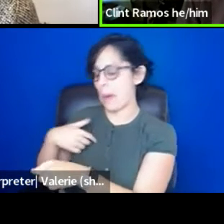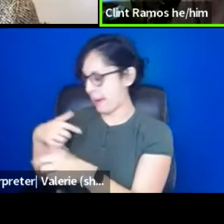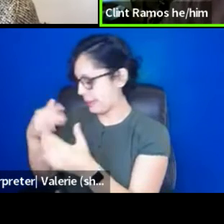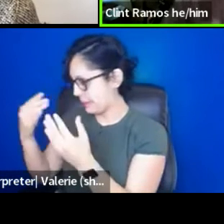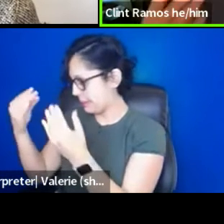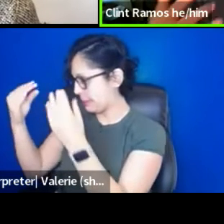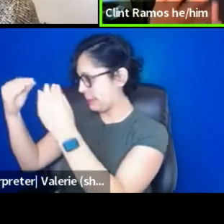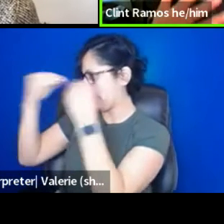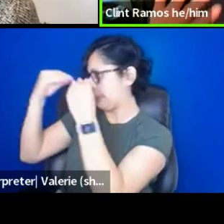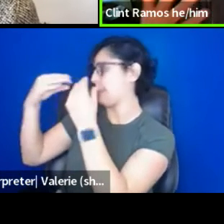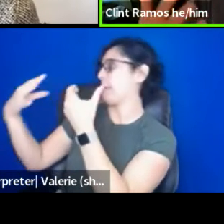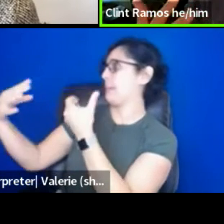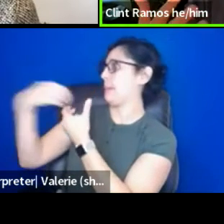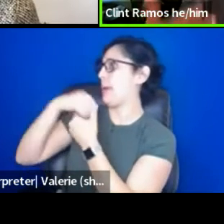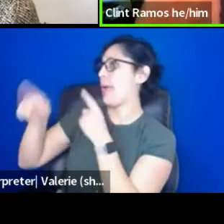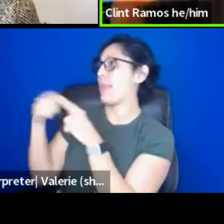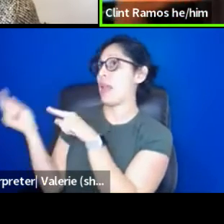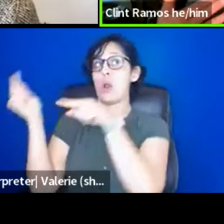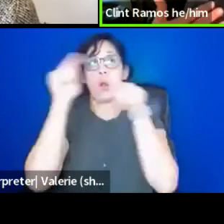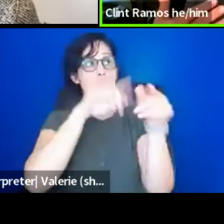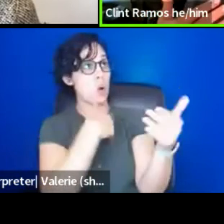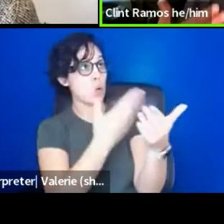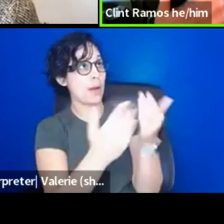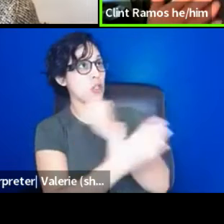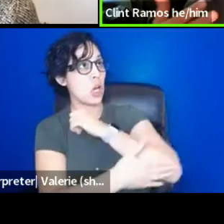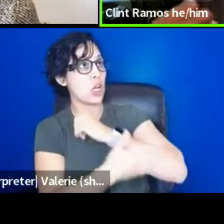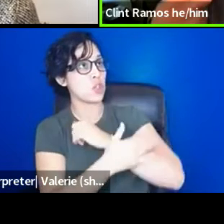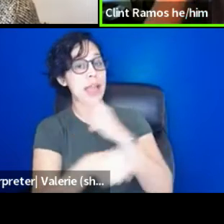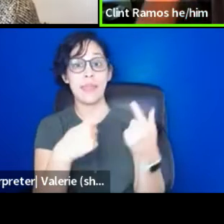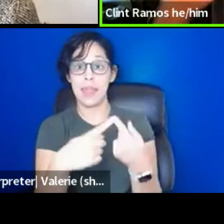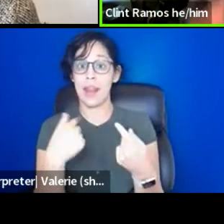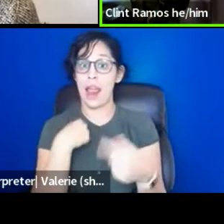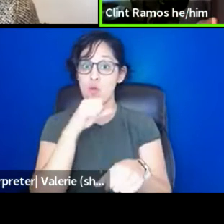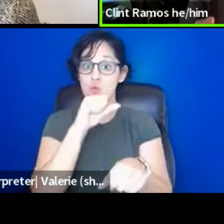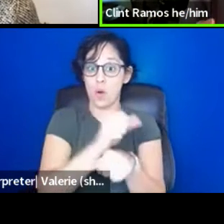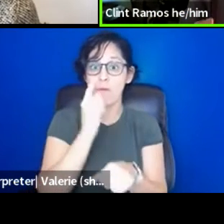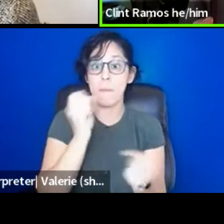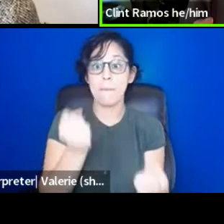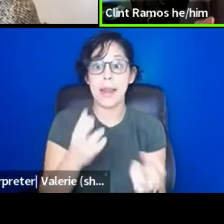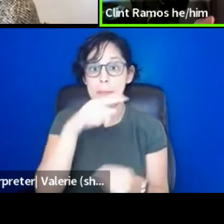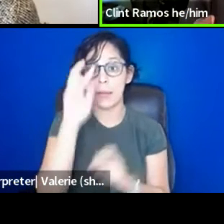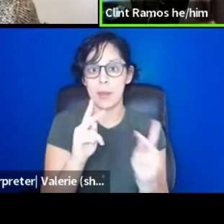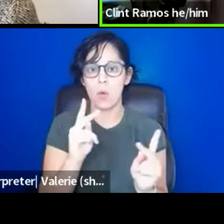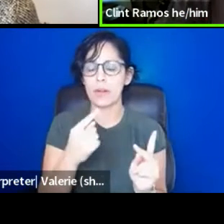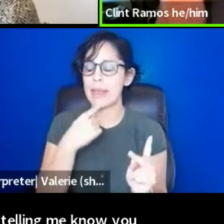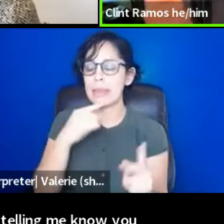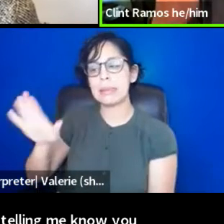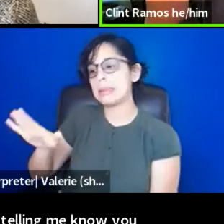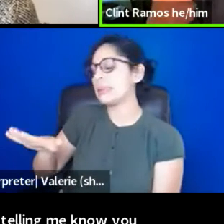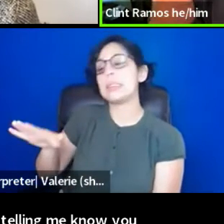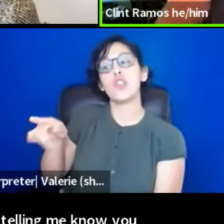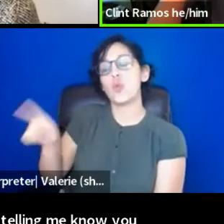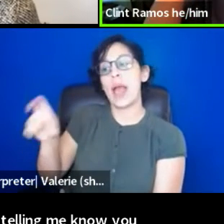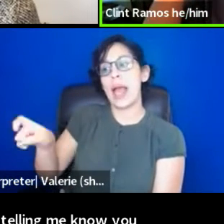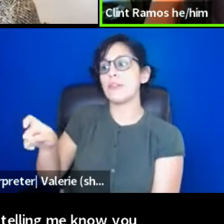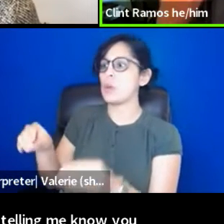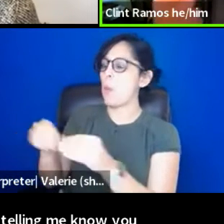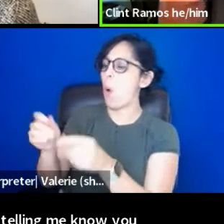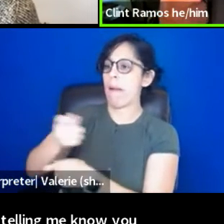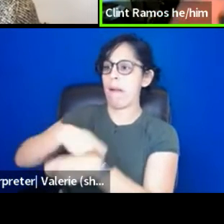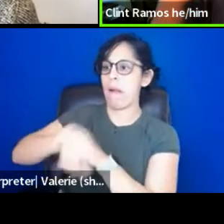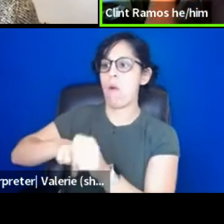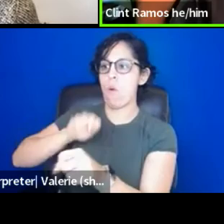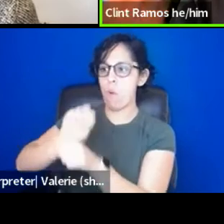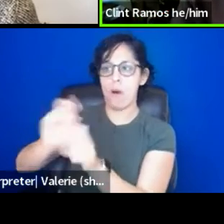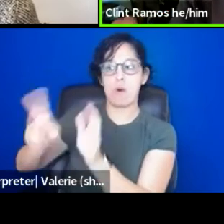country and then I work for a lot of black folk who basically tell me, no, you got to work twice as hard, right? And, and I didn't